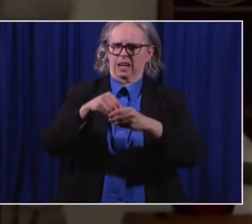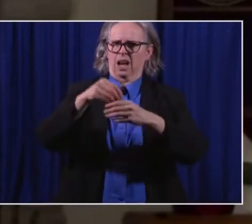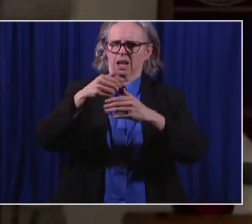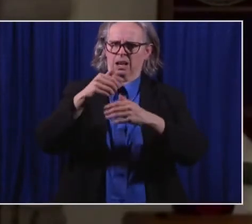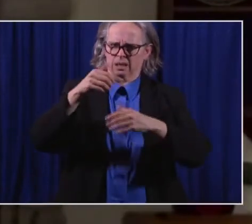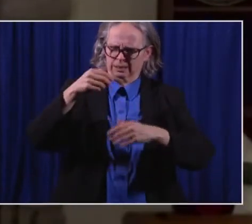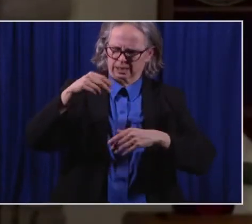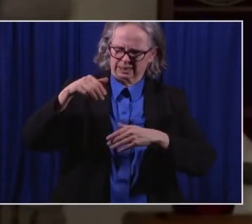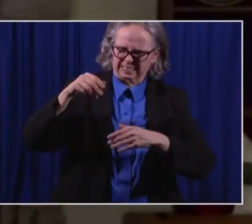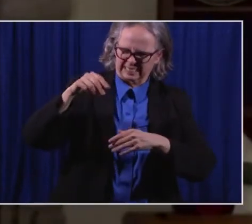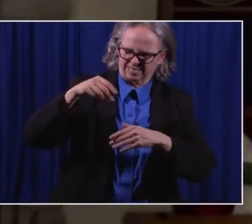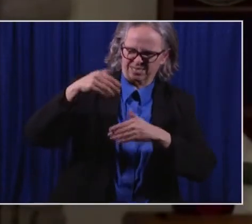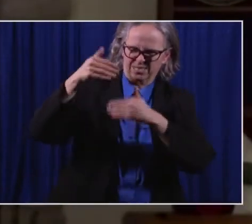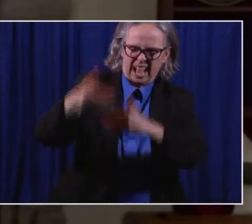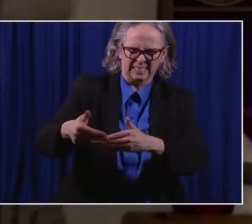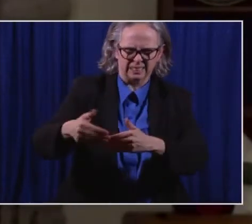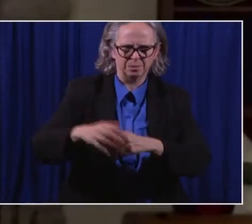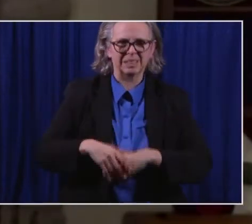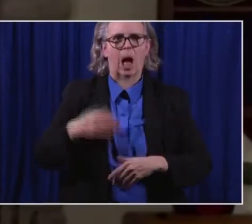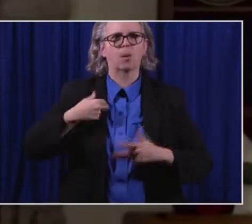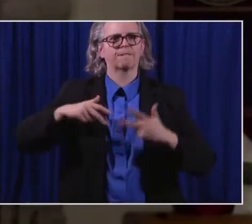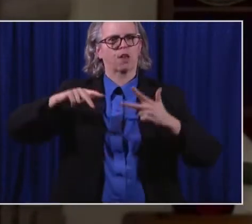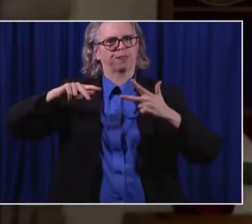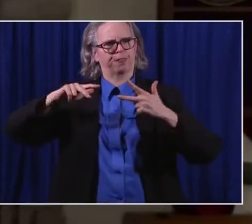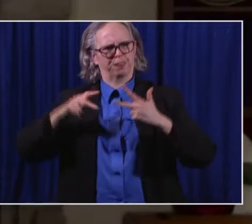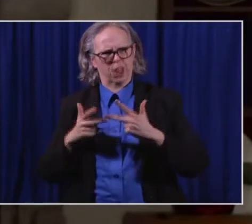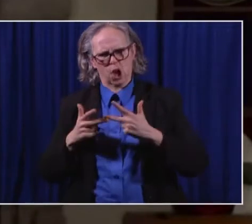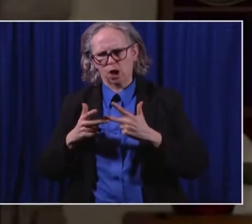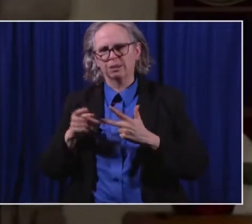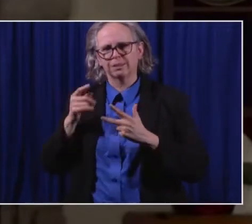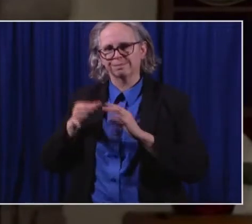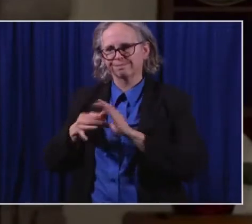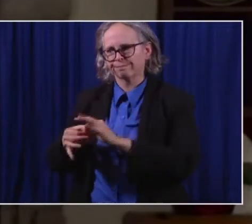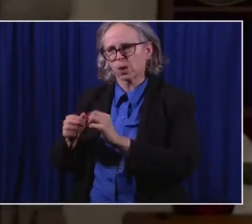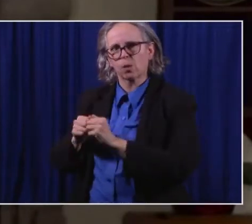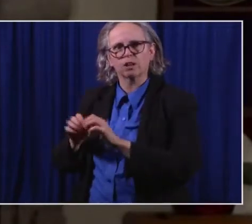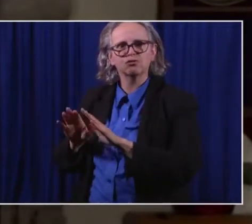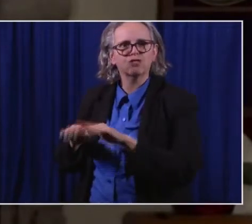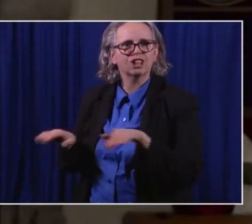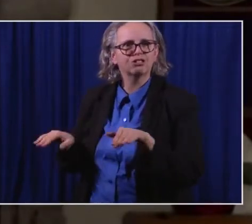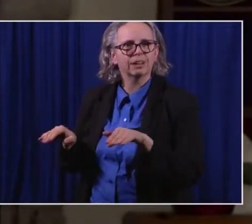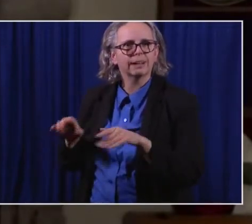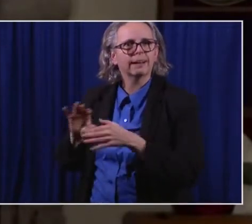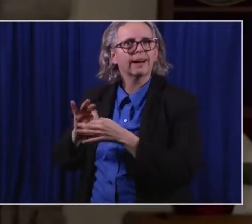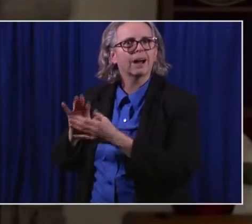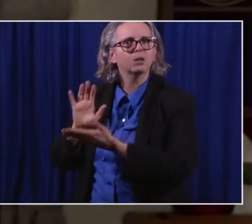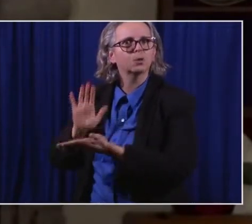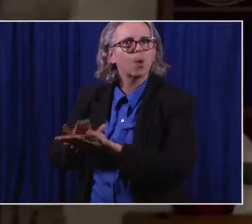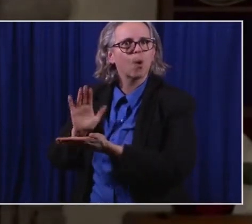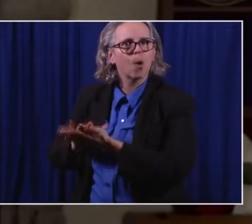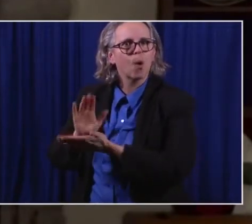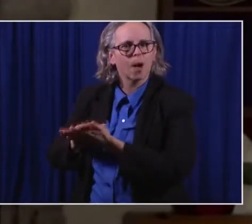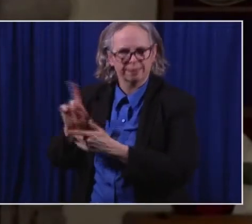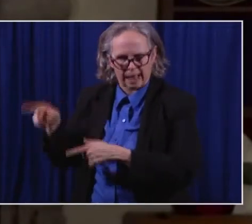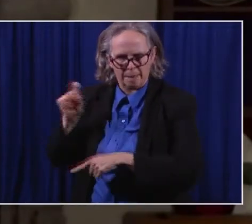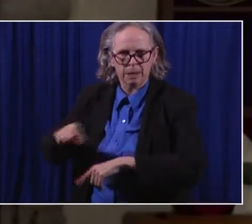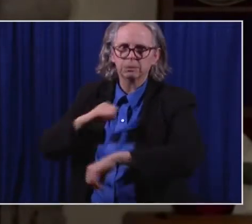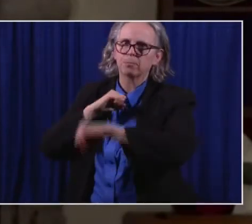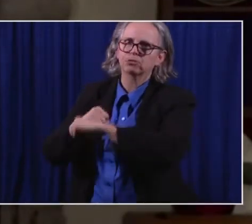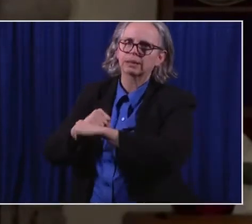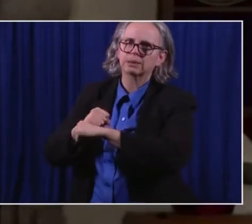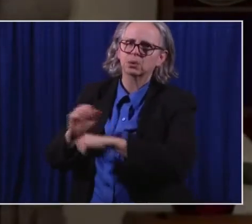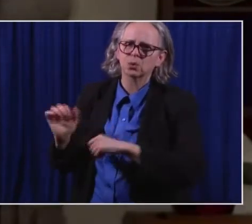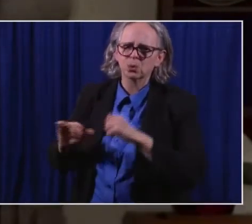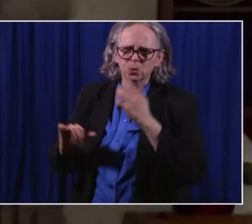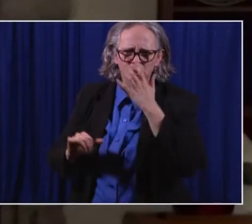School Children we must protect them and the way we must, we must be able to